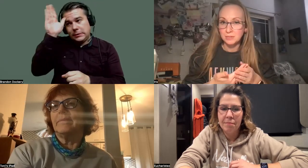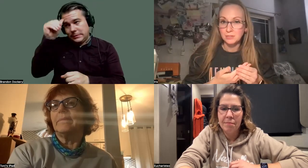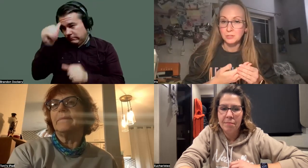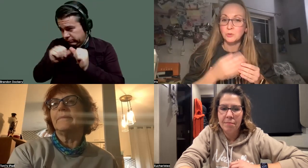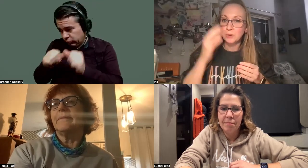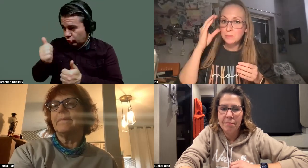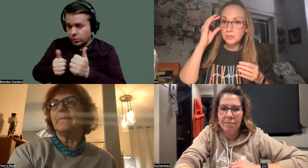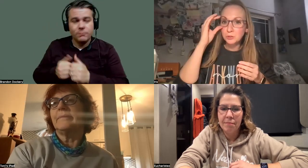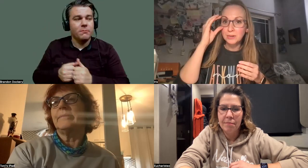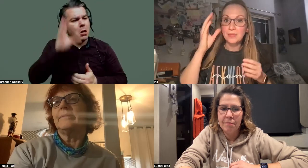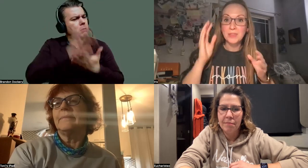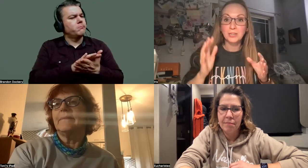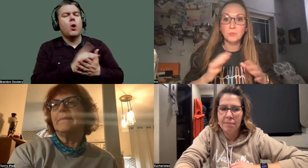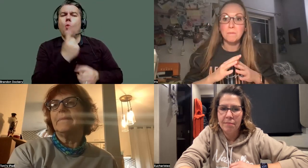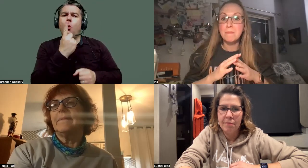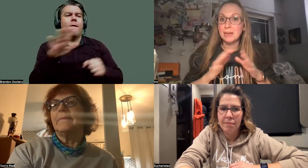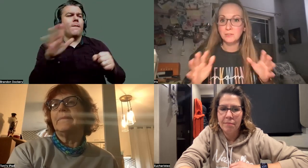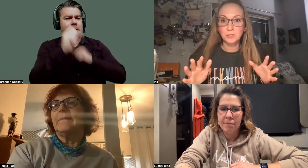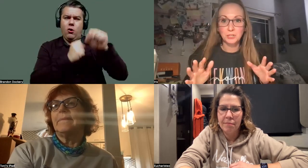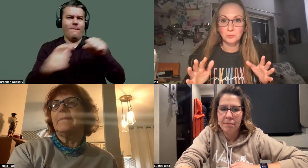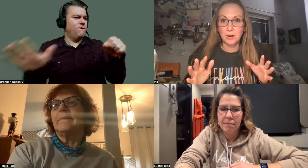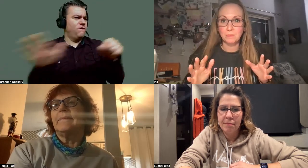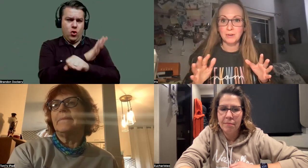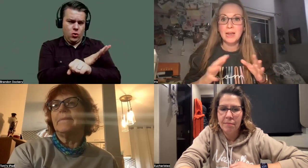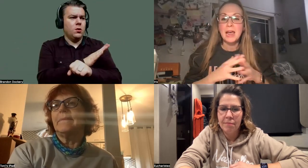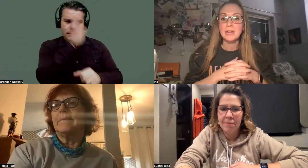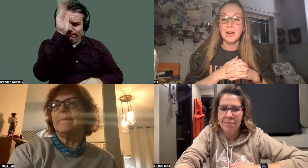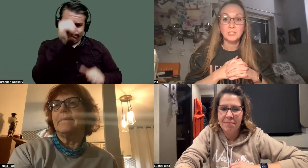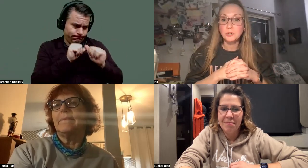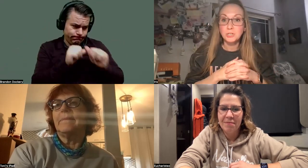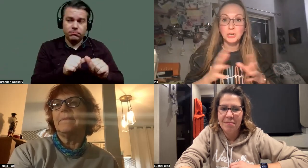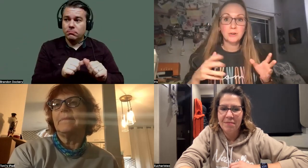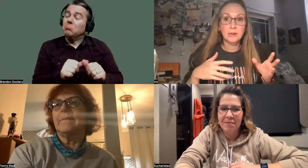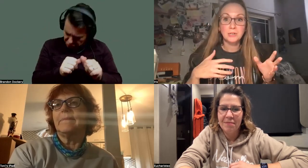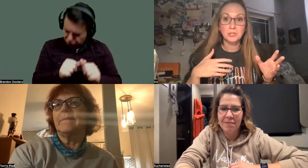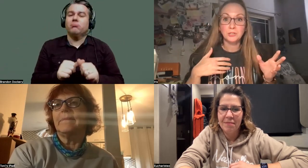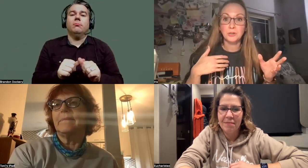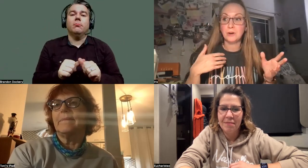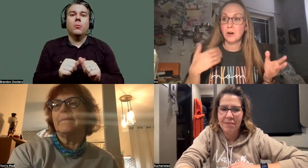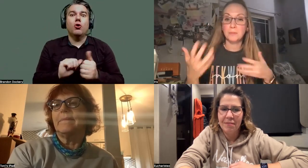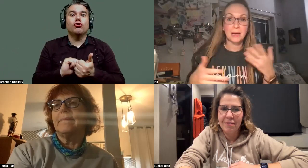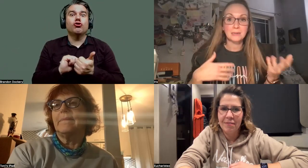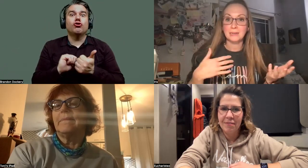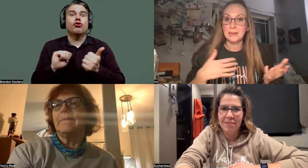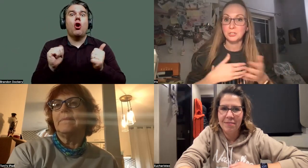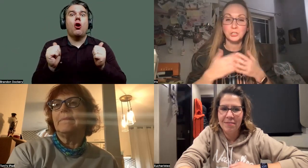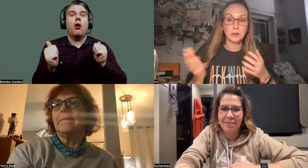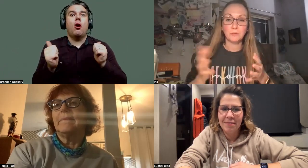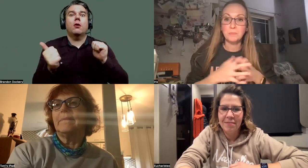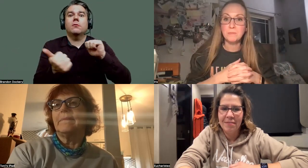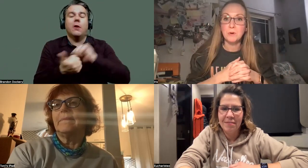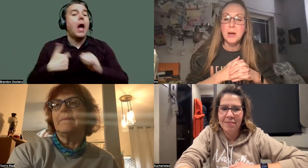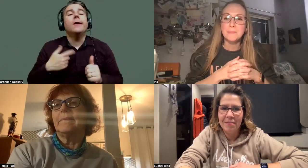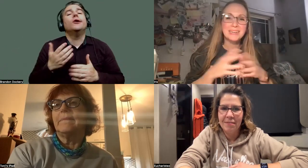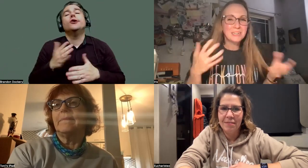let's commit to this. So we committed to it. And that's when massive changes were happening. And I started sharing just automatically and just